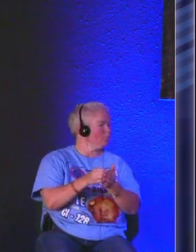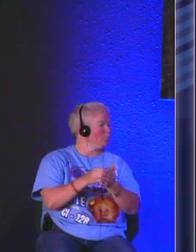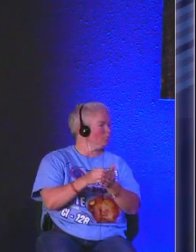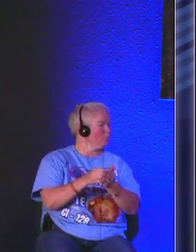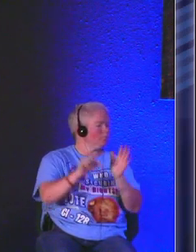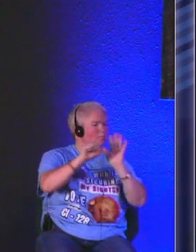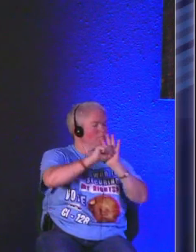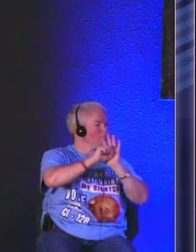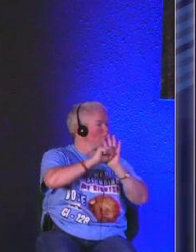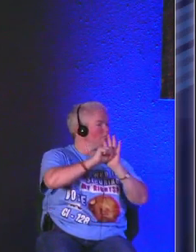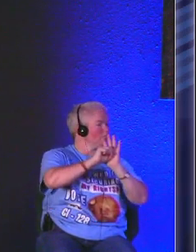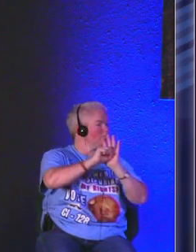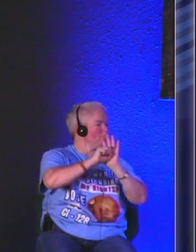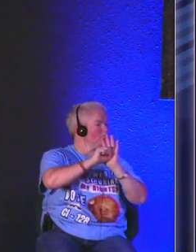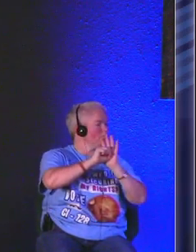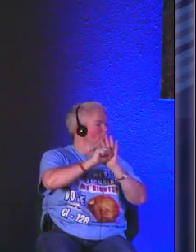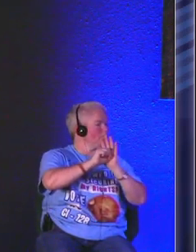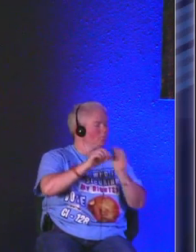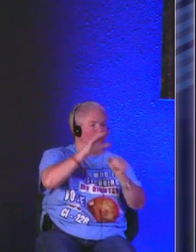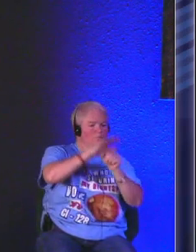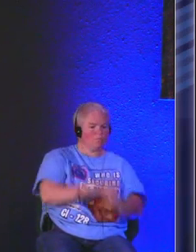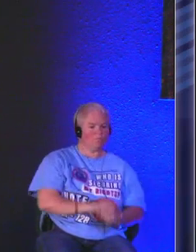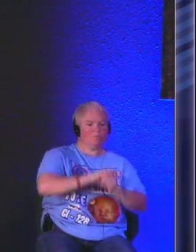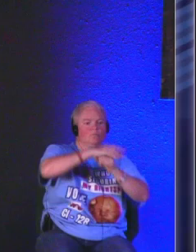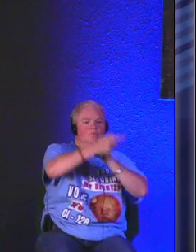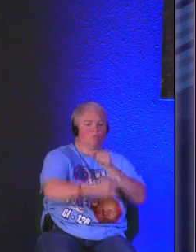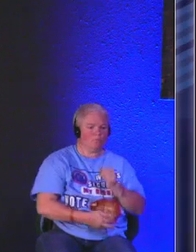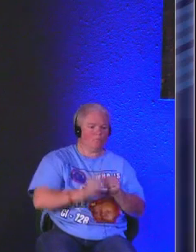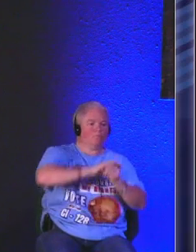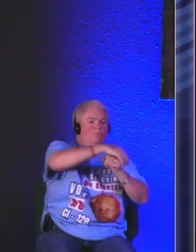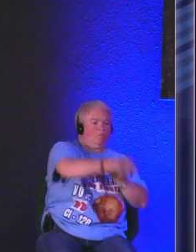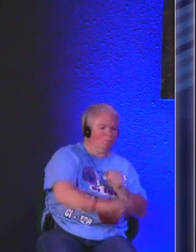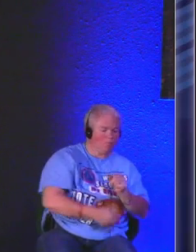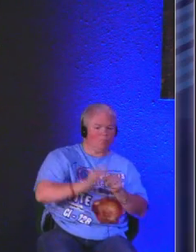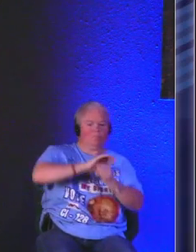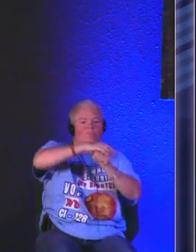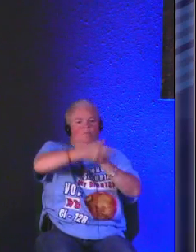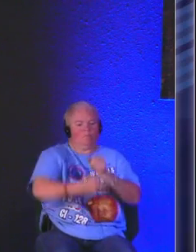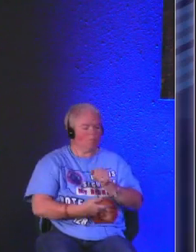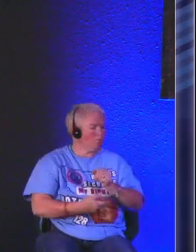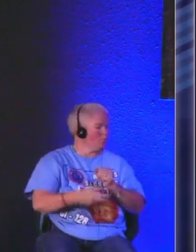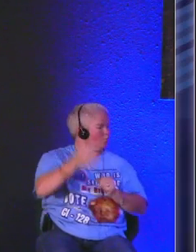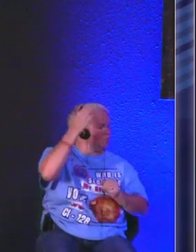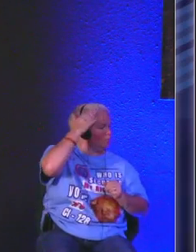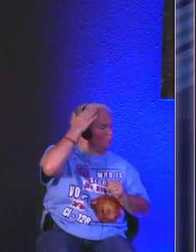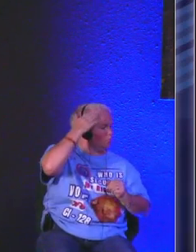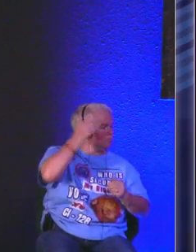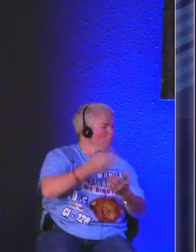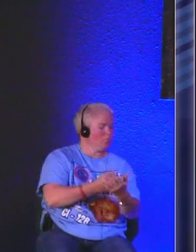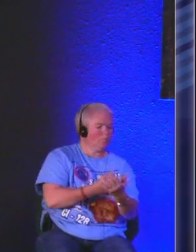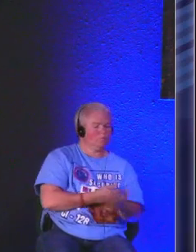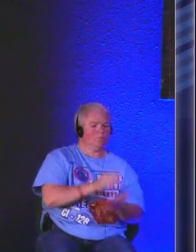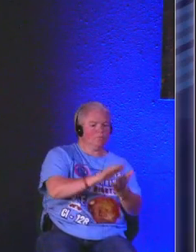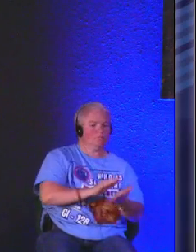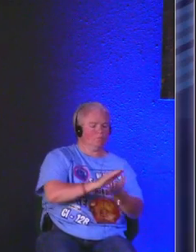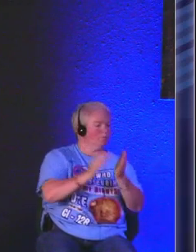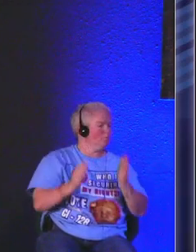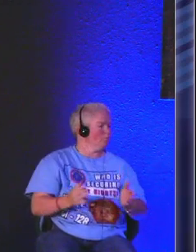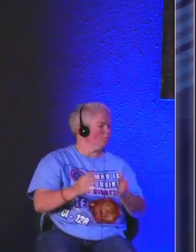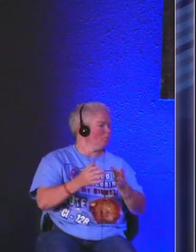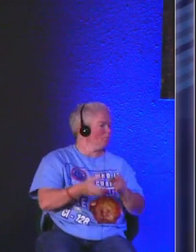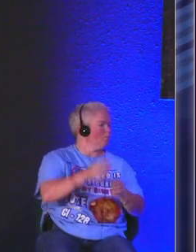the symbol of an overflowing cup here it refers to what was known as the shepherd's cup